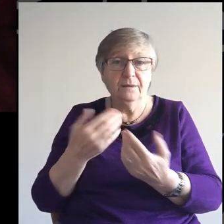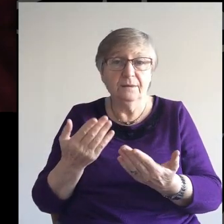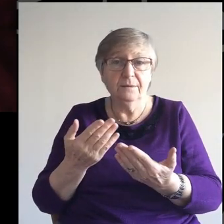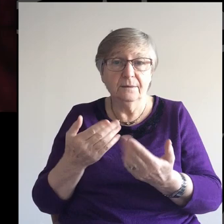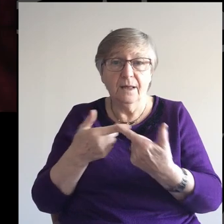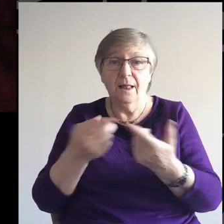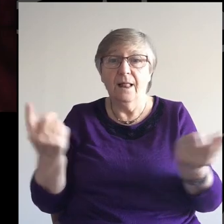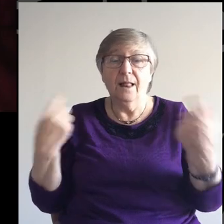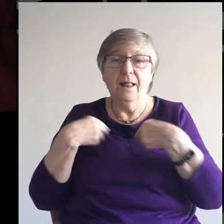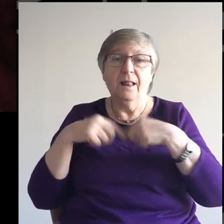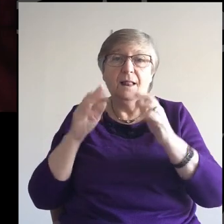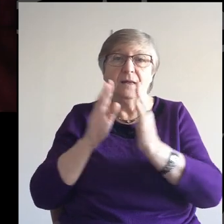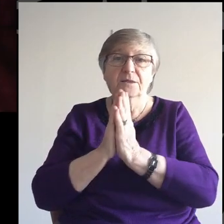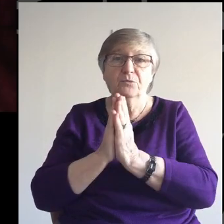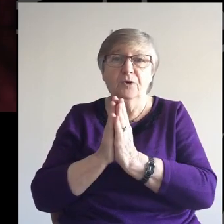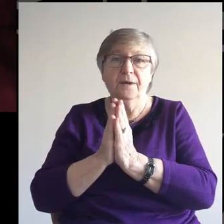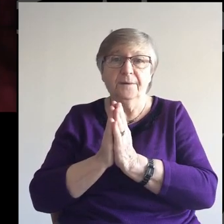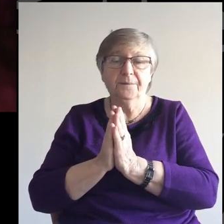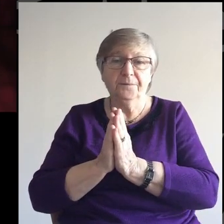Let's pray.